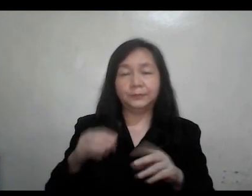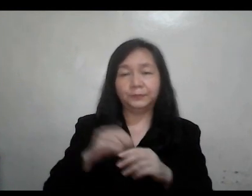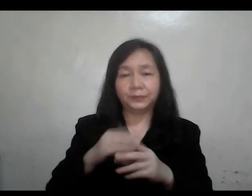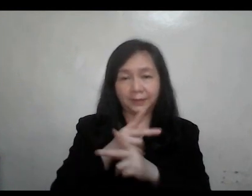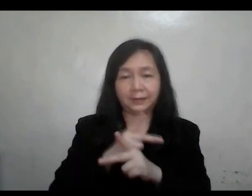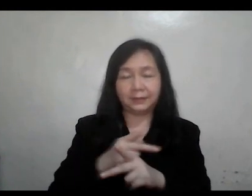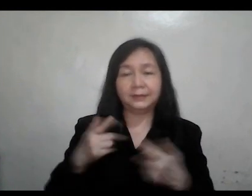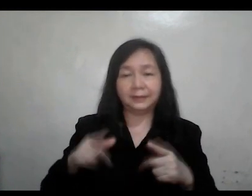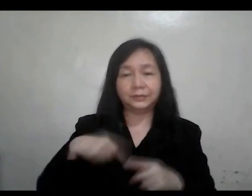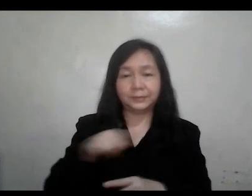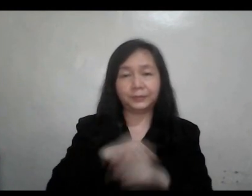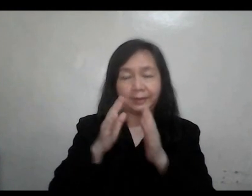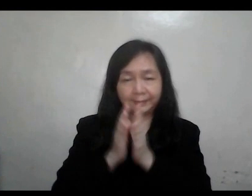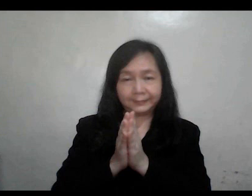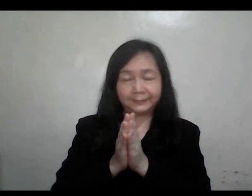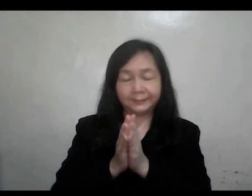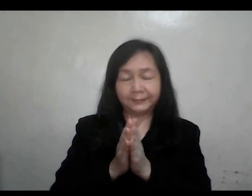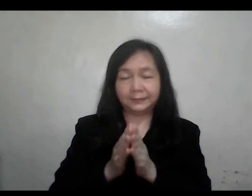Let us pray.